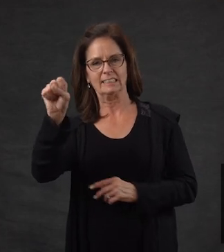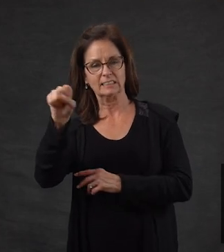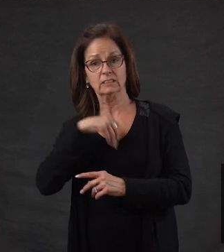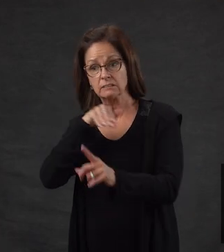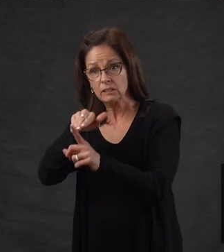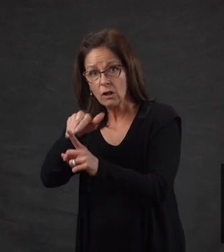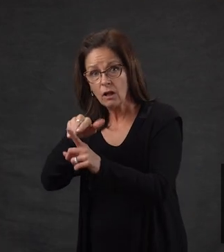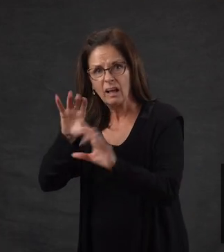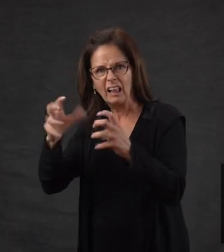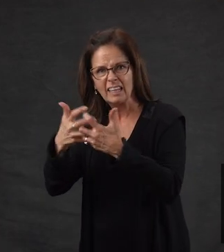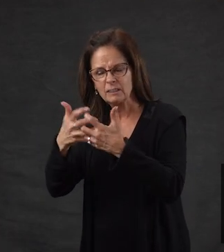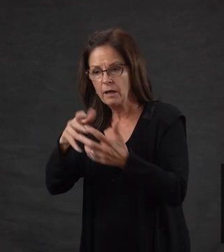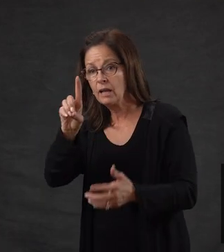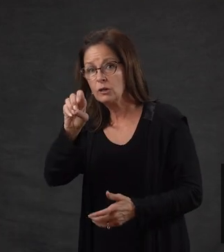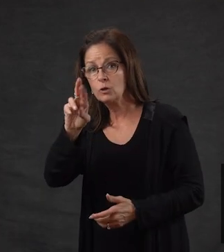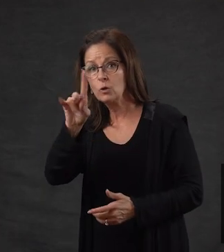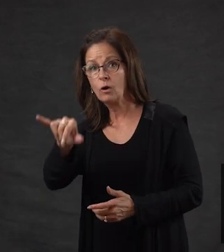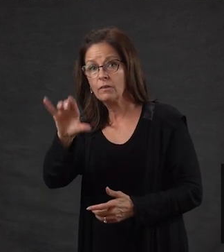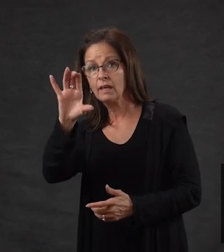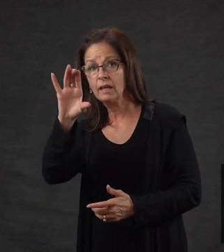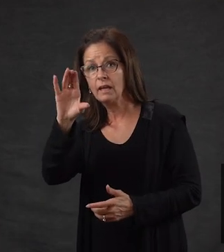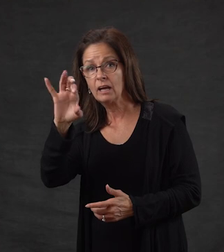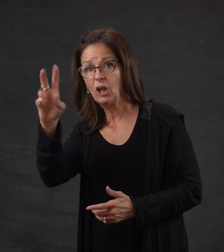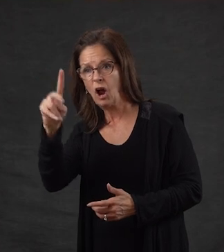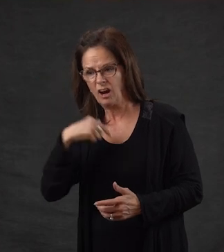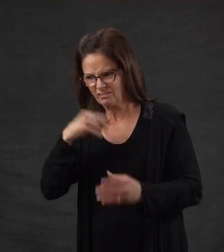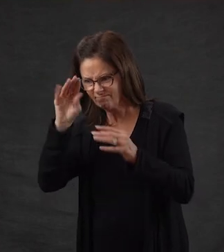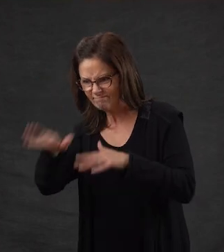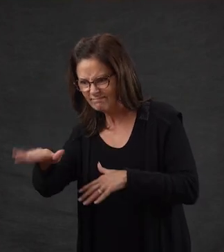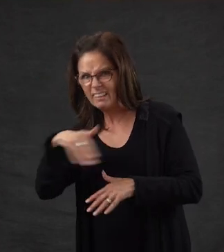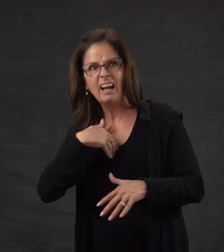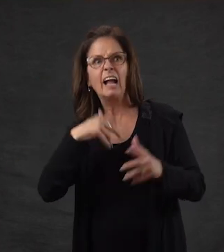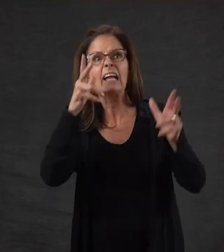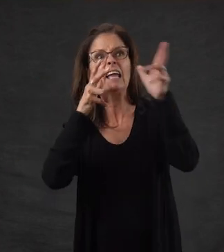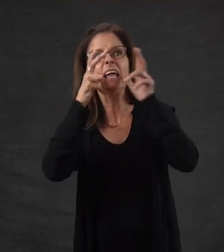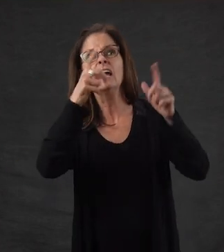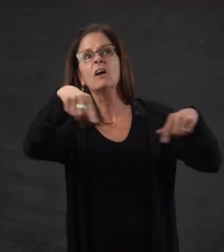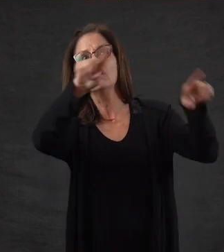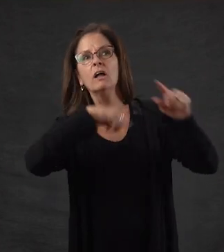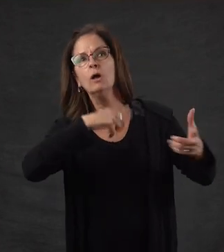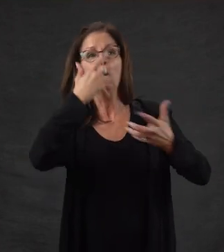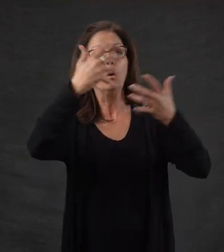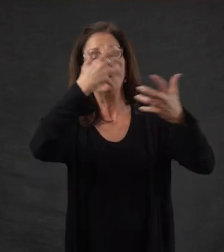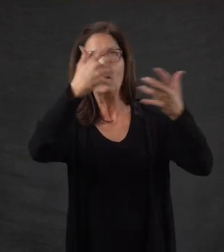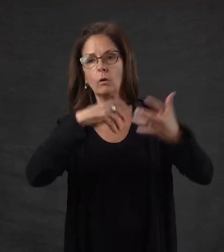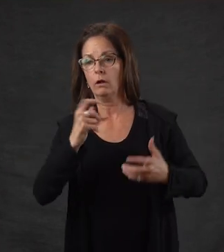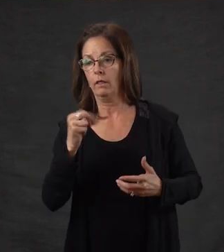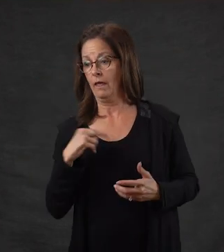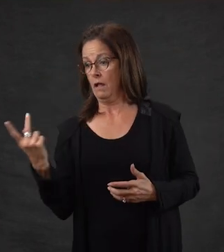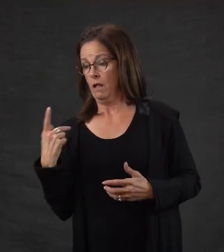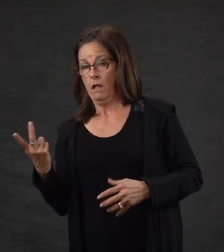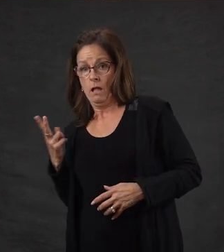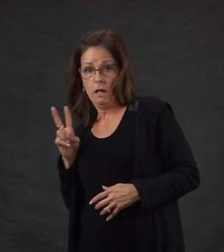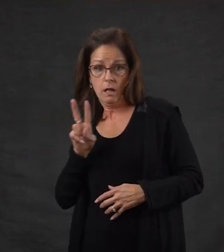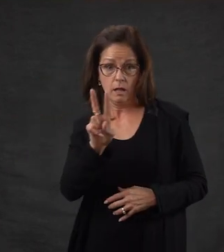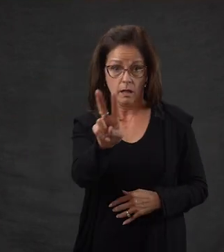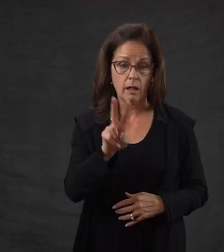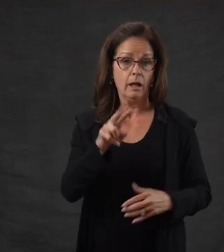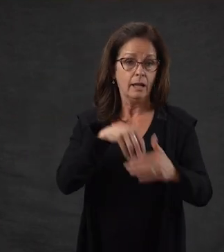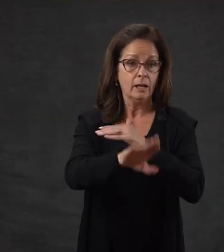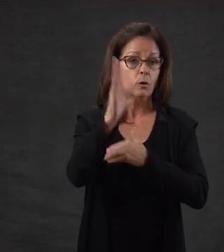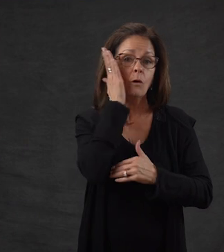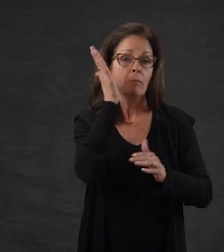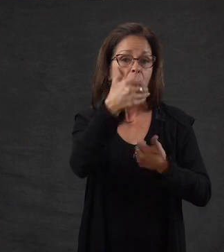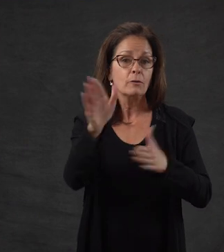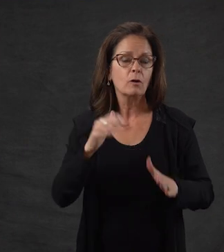woke her classmate Dorothy Clark to tell her there were whistles blowing in town. Animation, three girls watch fireworks from a window and jump for joy.